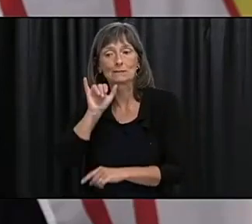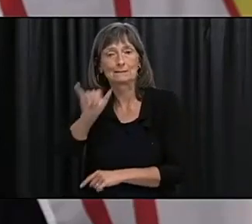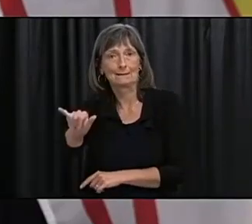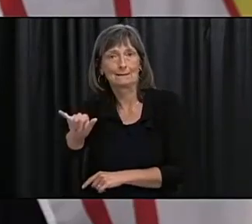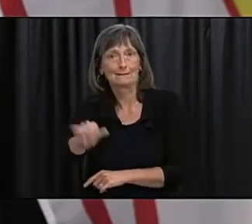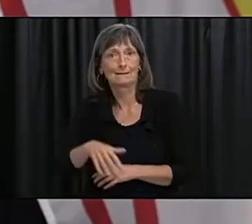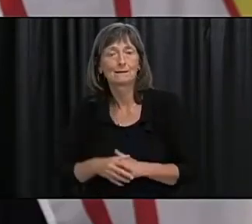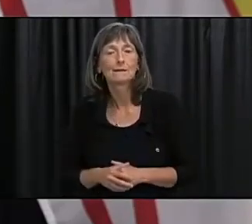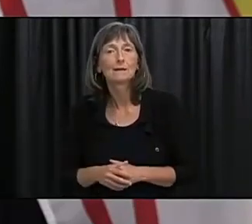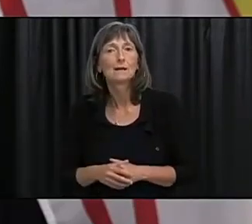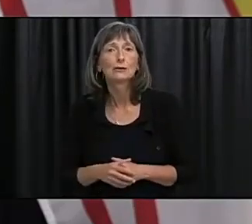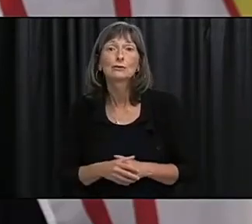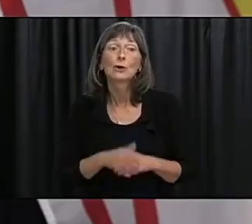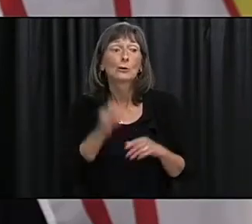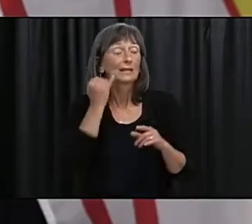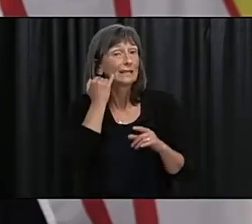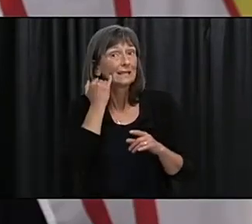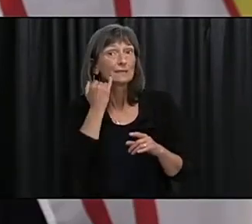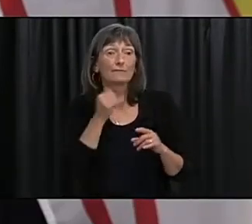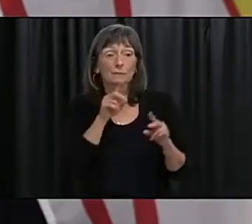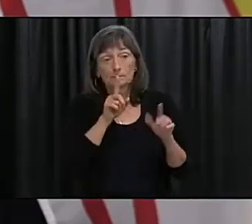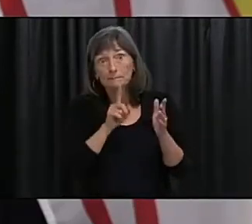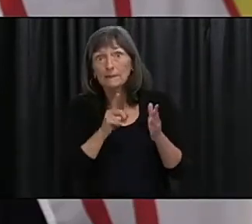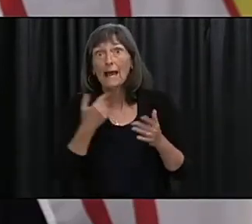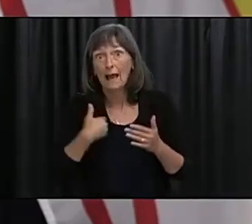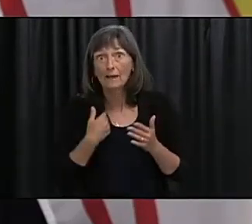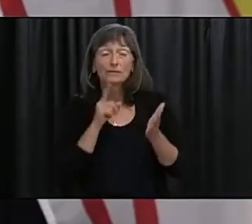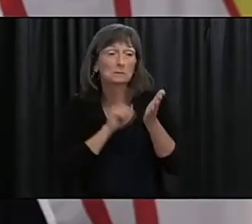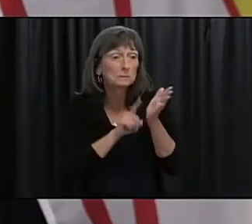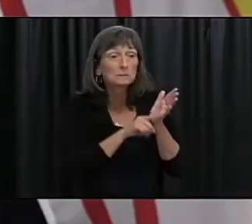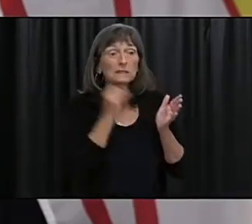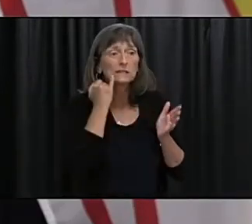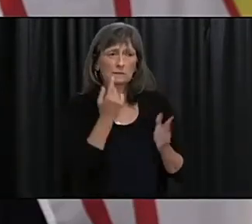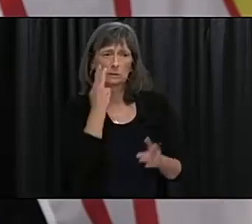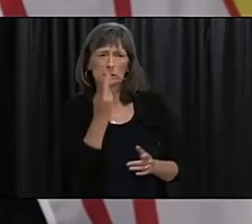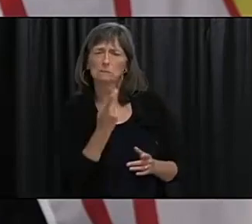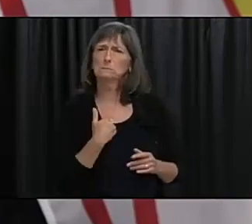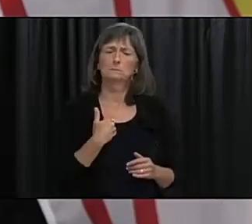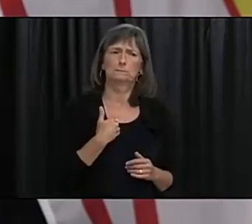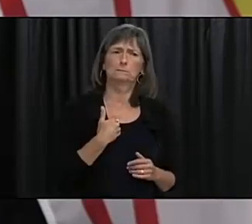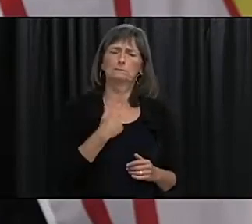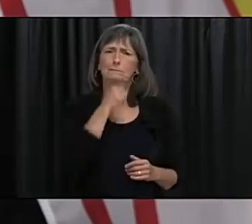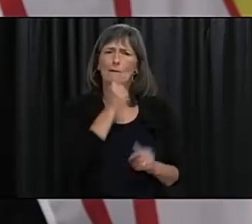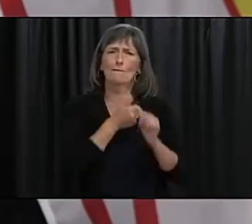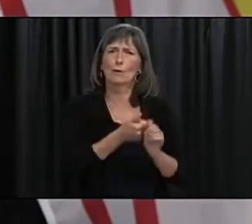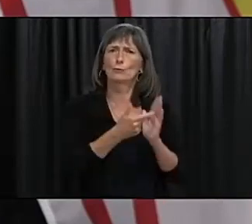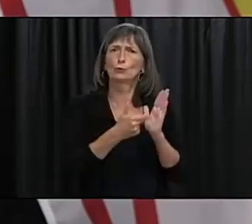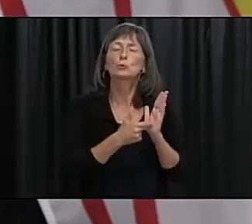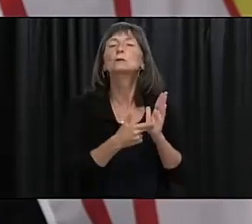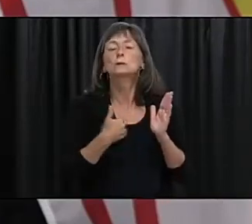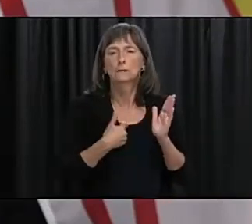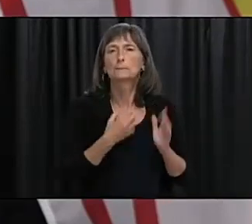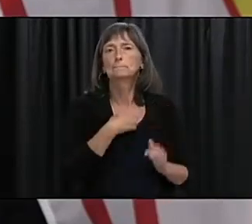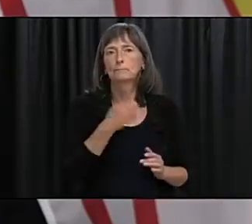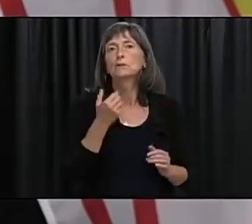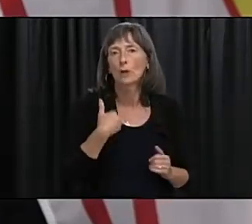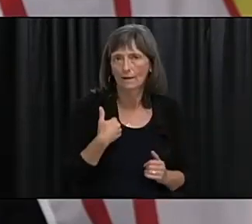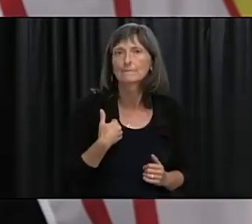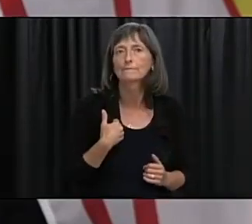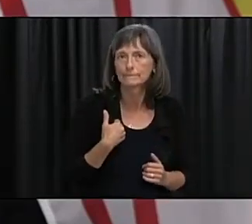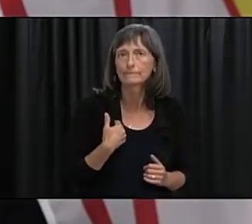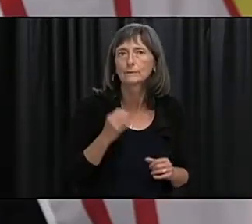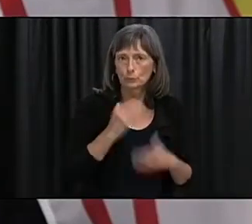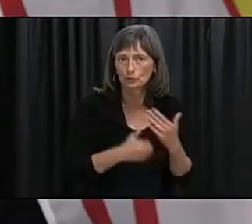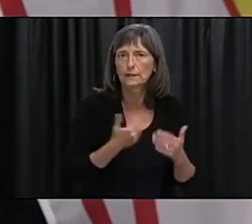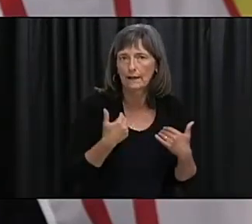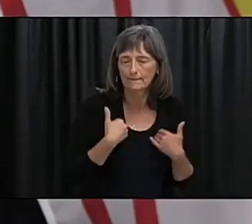have reporting mechanisms that can be inspected through service Newfoundland Labrador as an example so they come in they work under those you